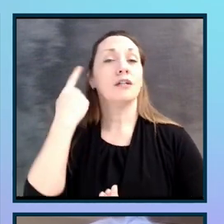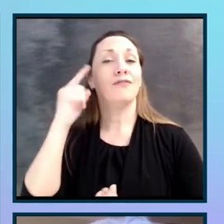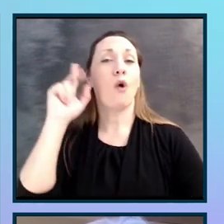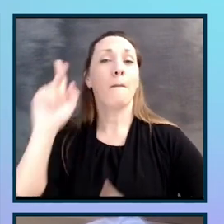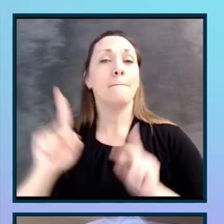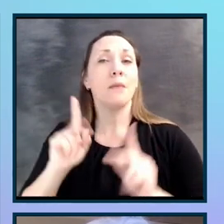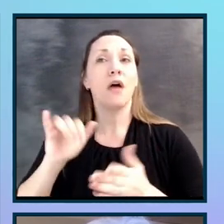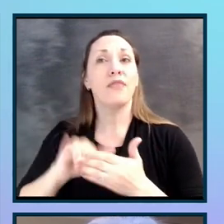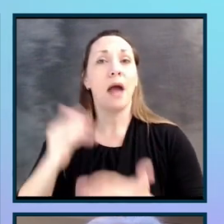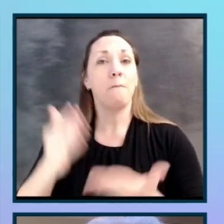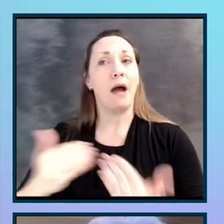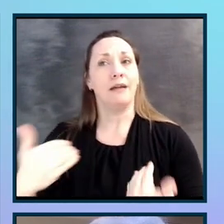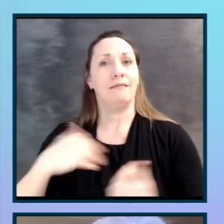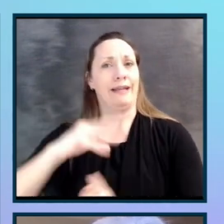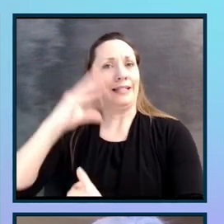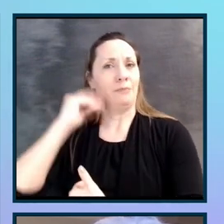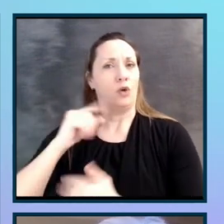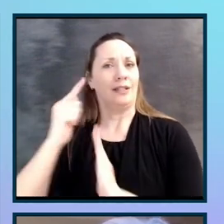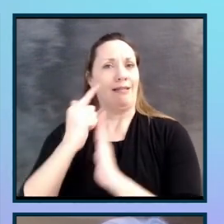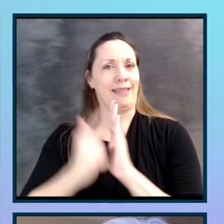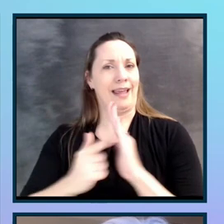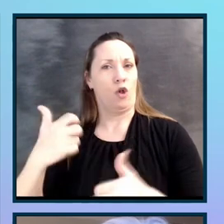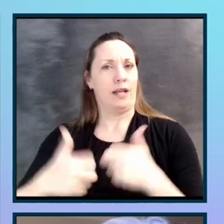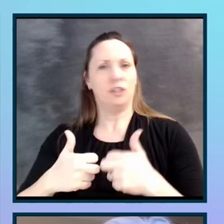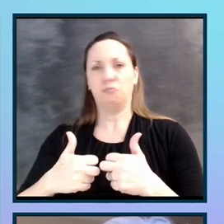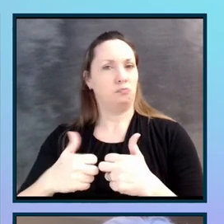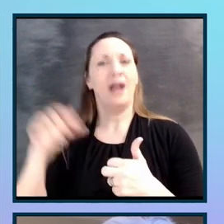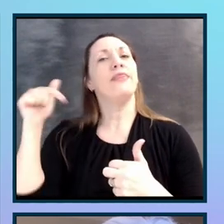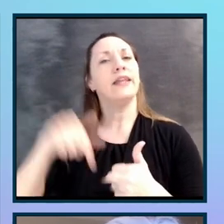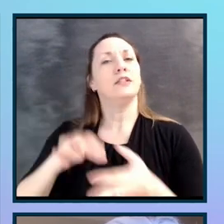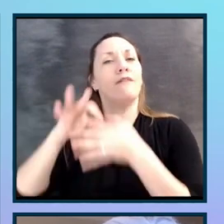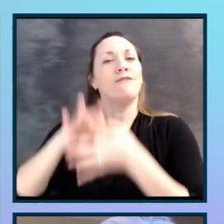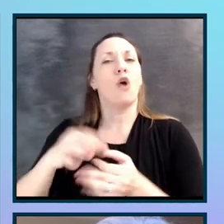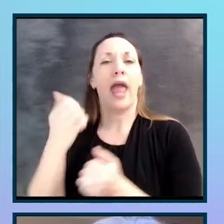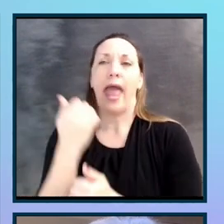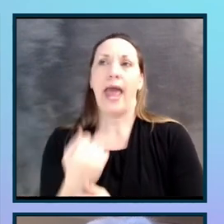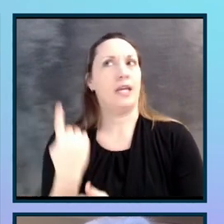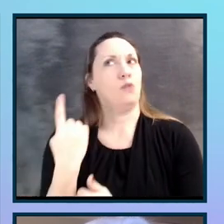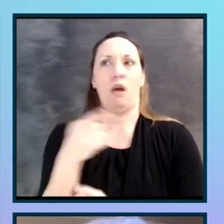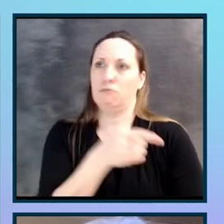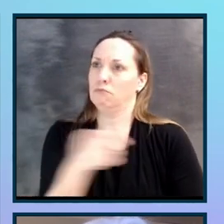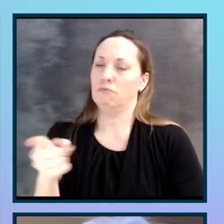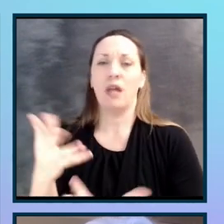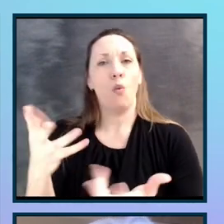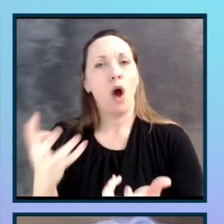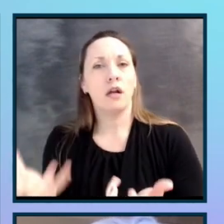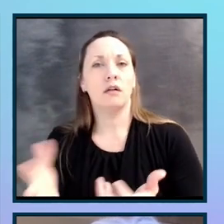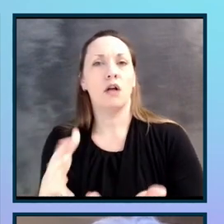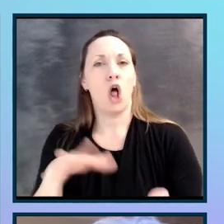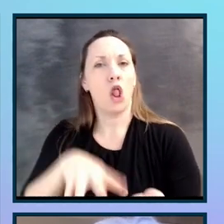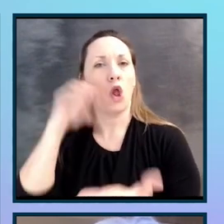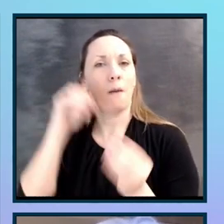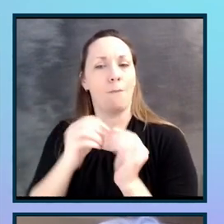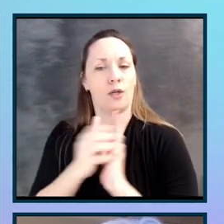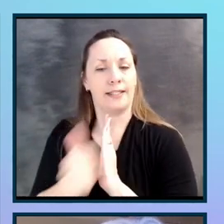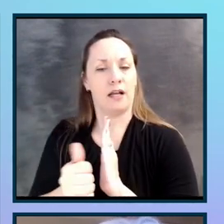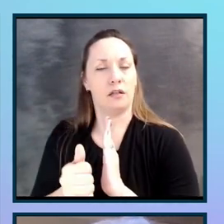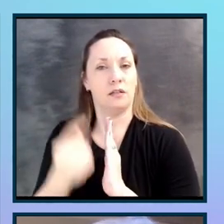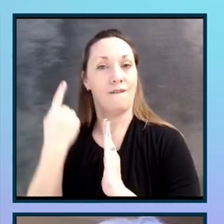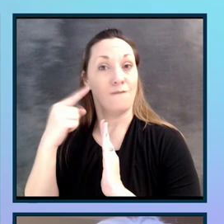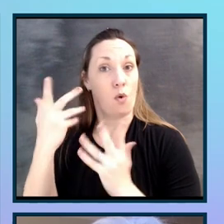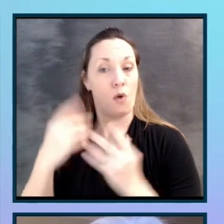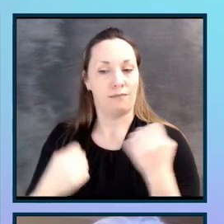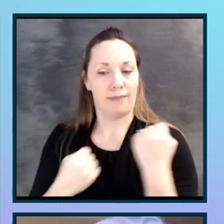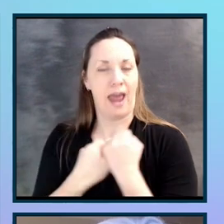legal issues. This is a talk for anyone who wants to learn some additional skills for advocating around digital